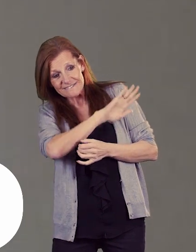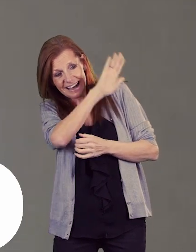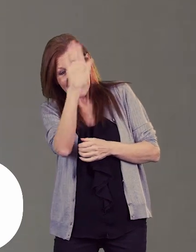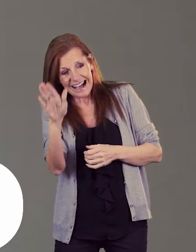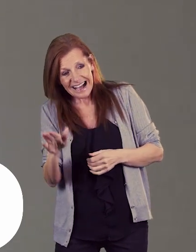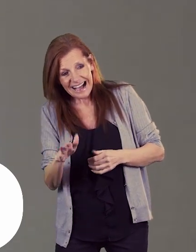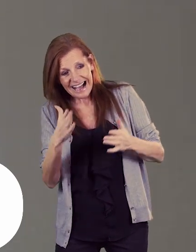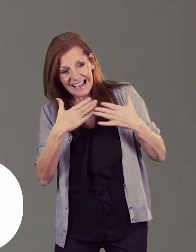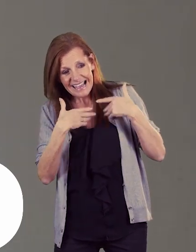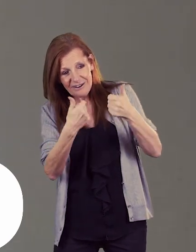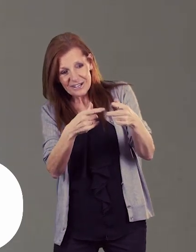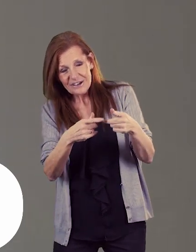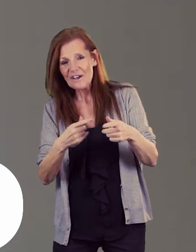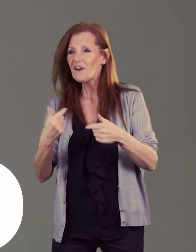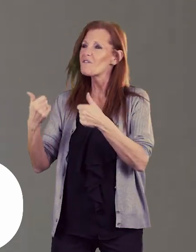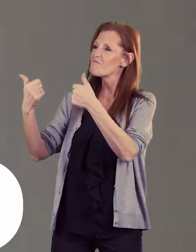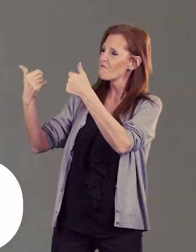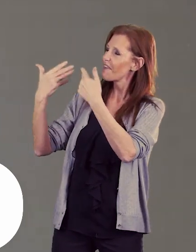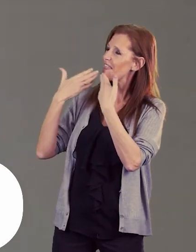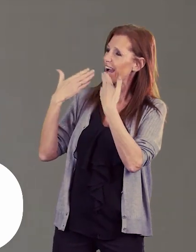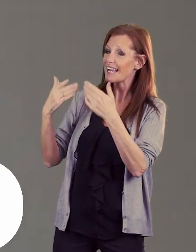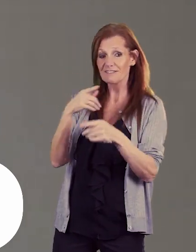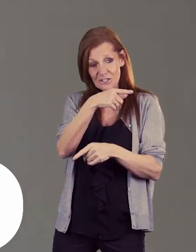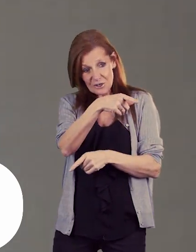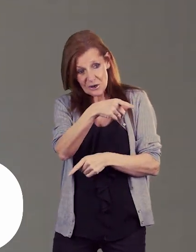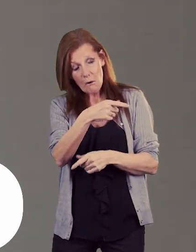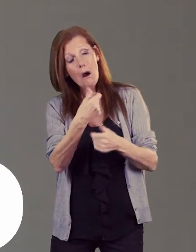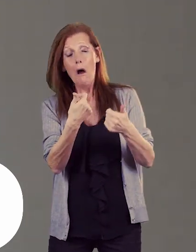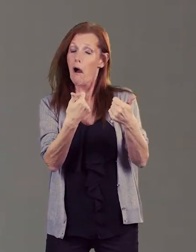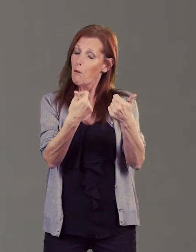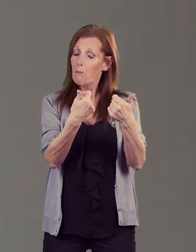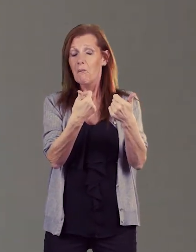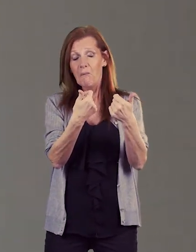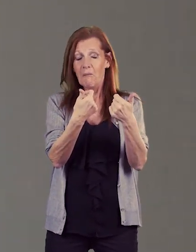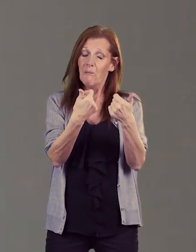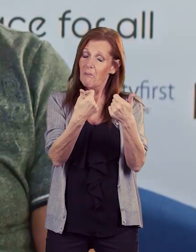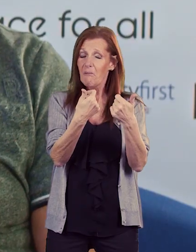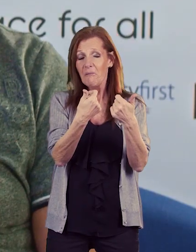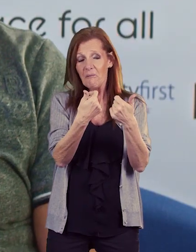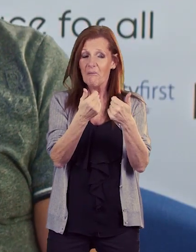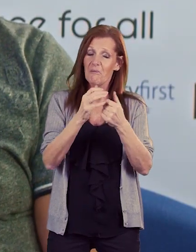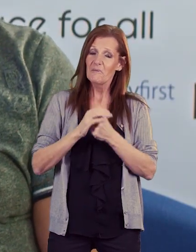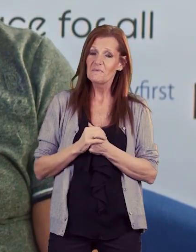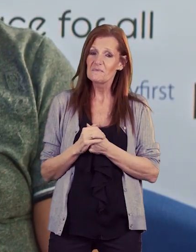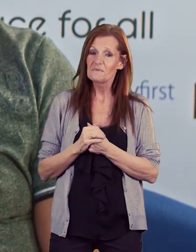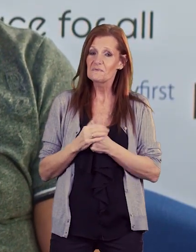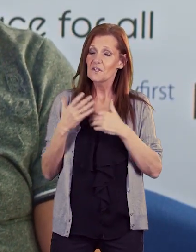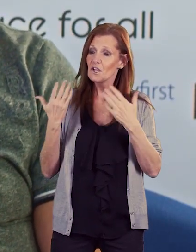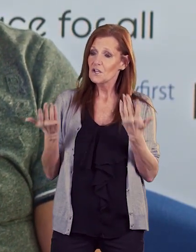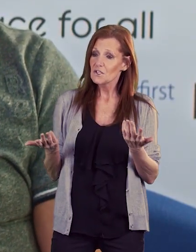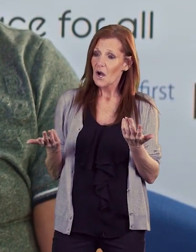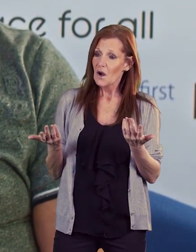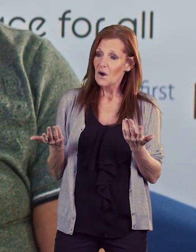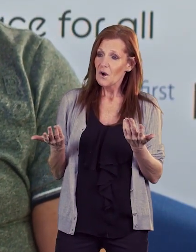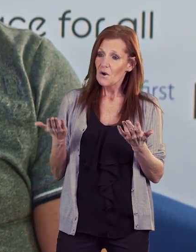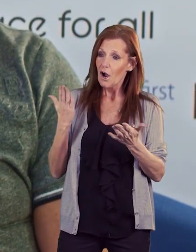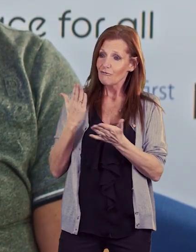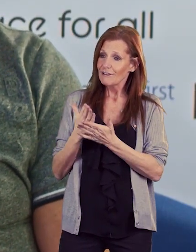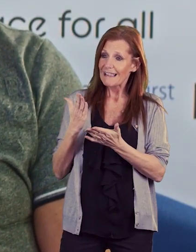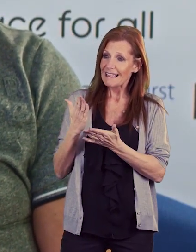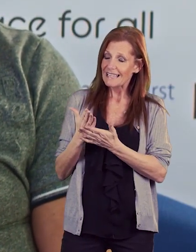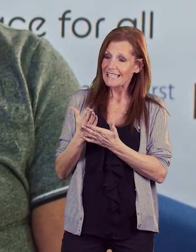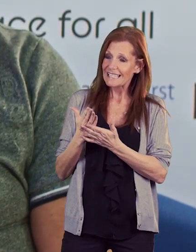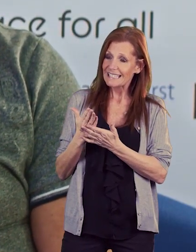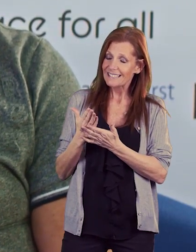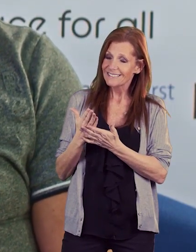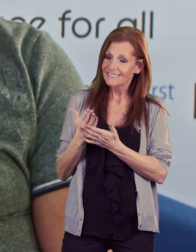how are you my dear we're fine thank you and lovely not too bad not too bad so I suppose the the best place